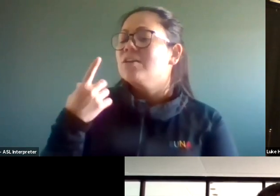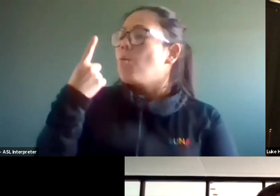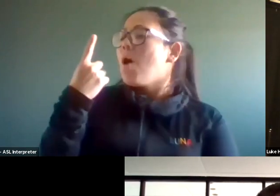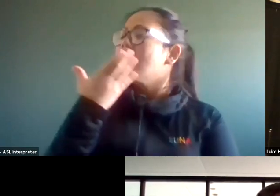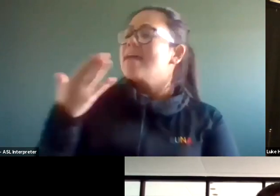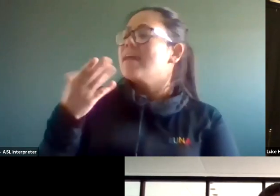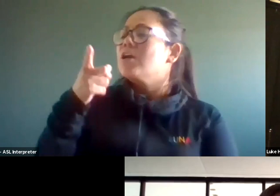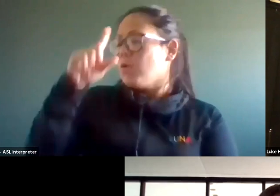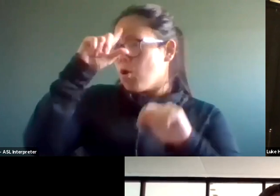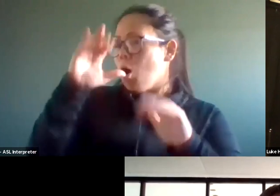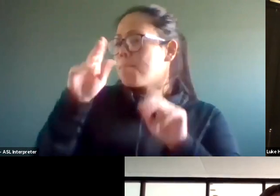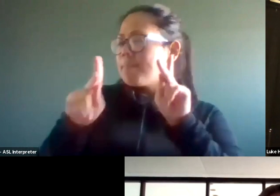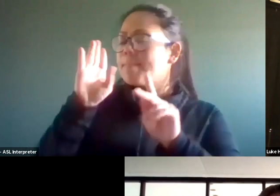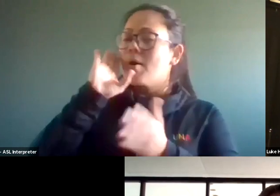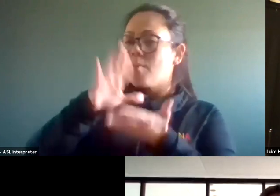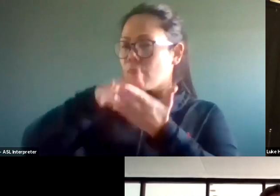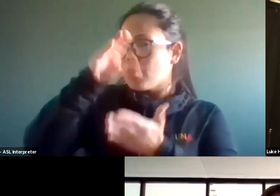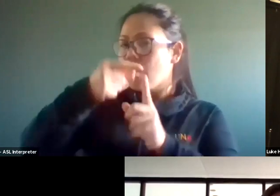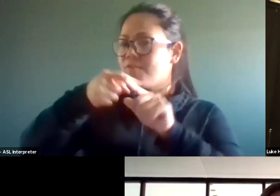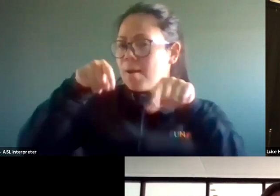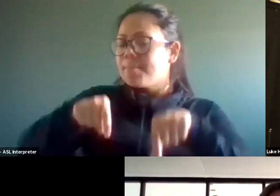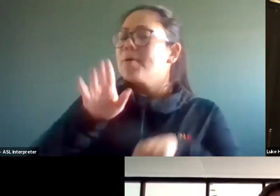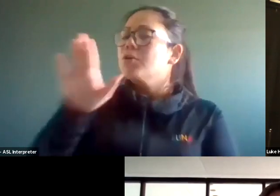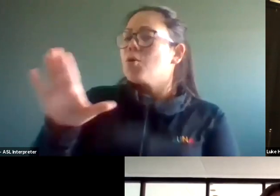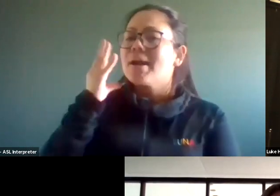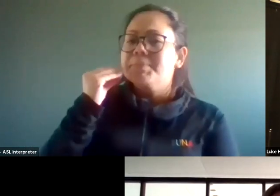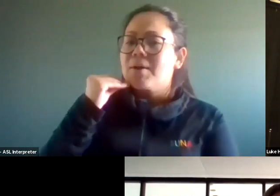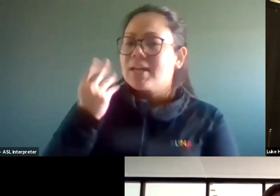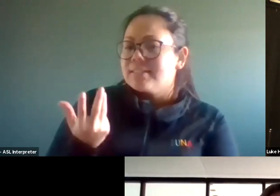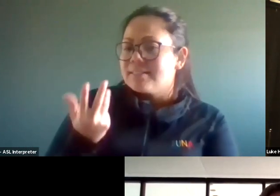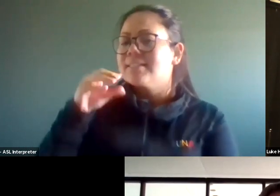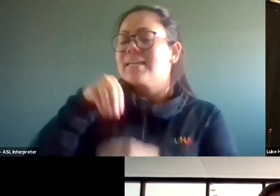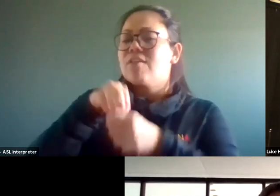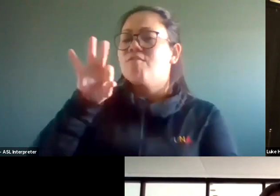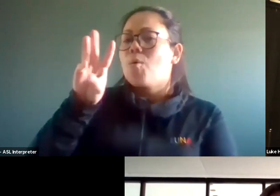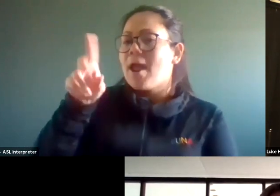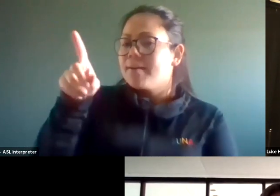that you've heard people will learn from your experience there and for when?